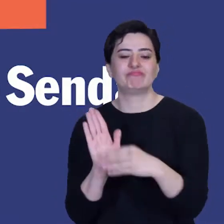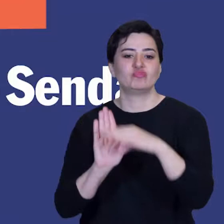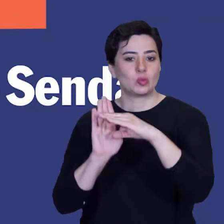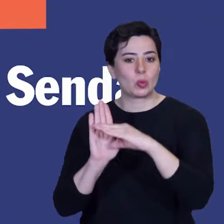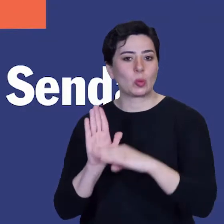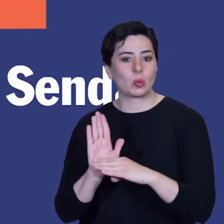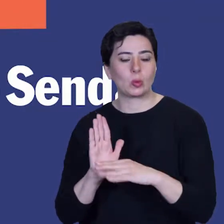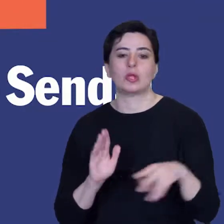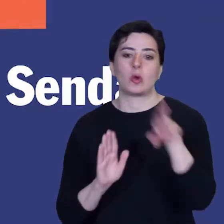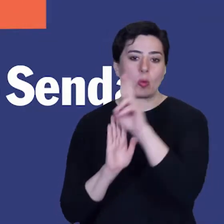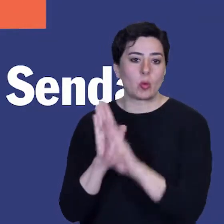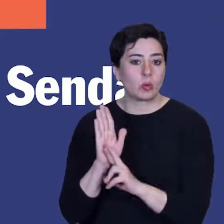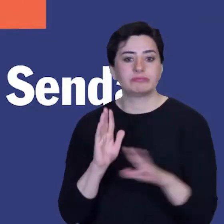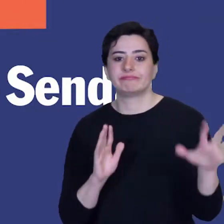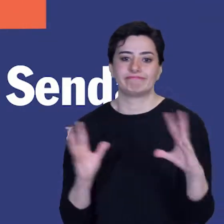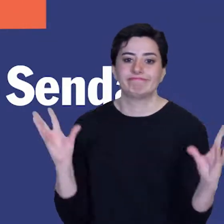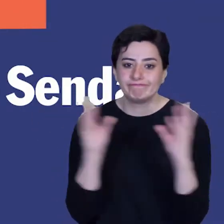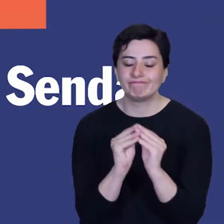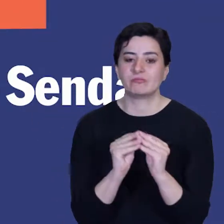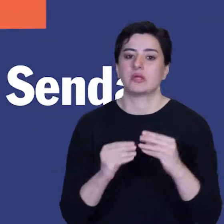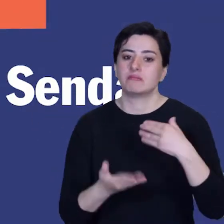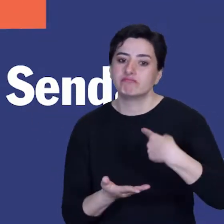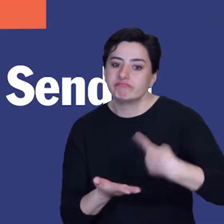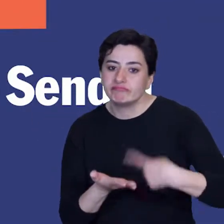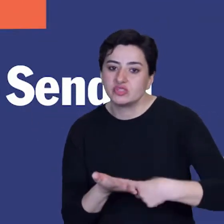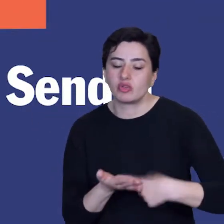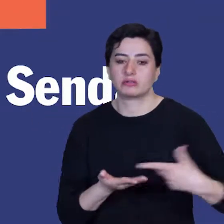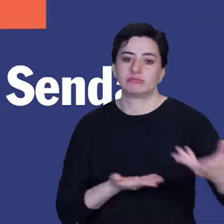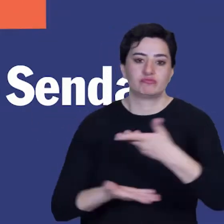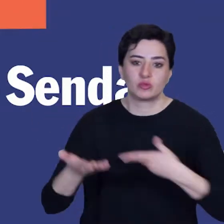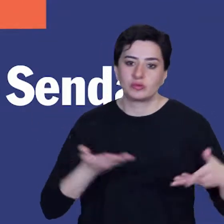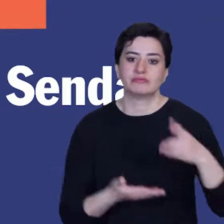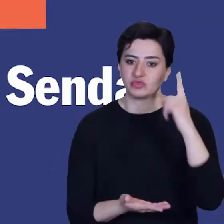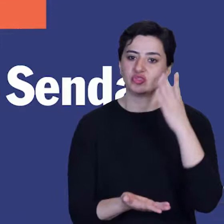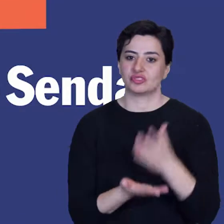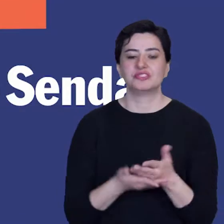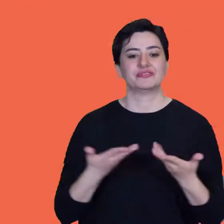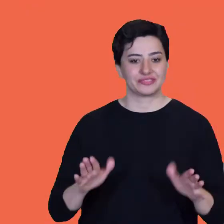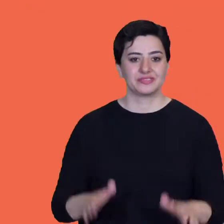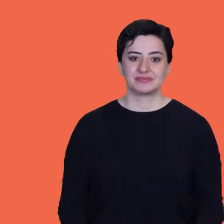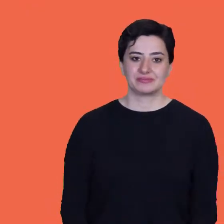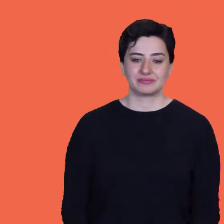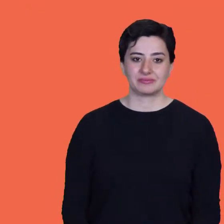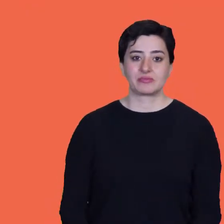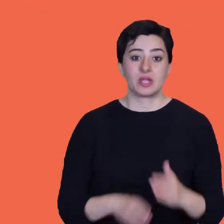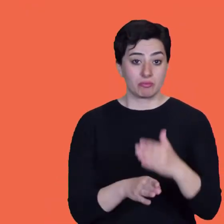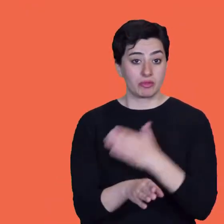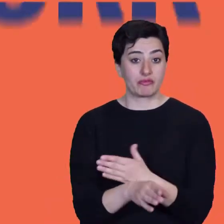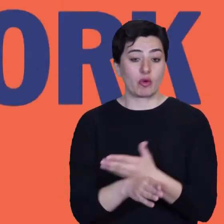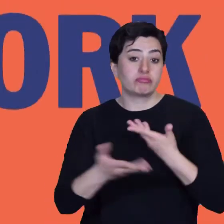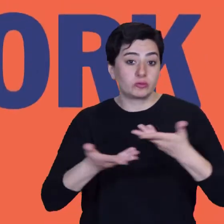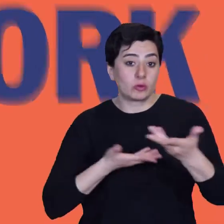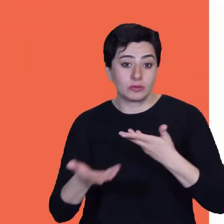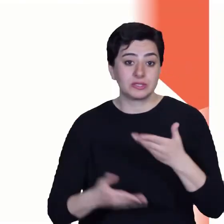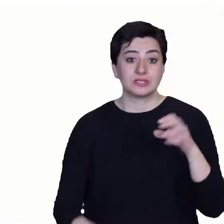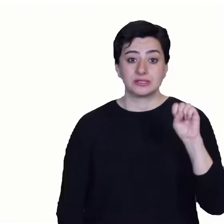and the important role you have in making sure the plan becomes a reality. Before we talk about the